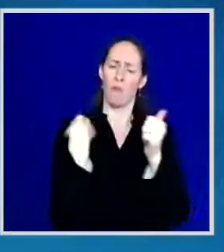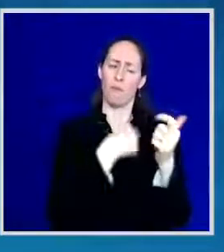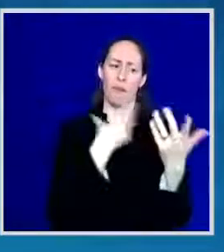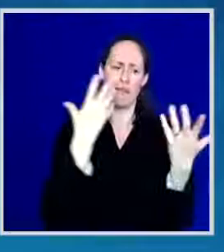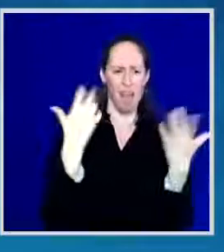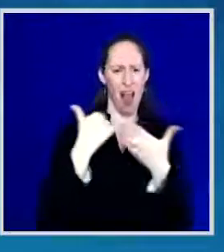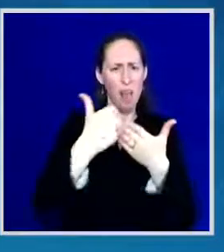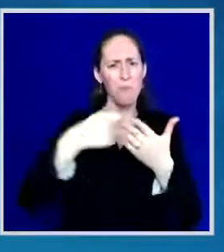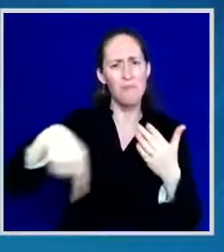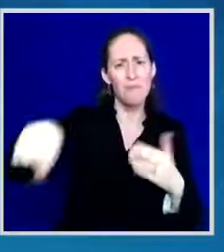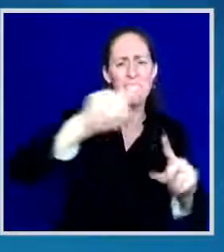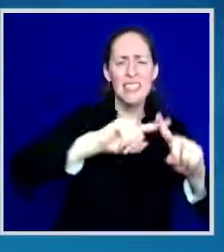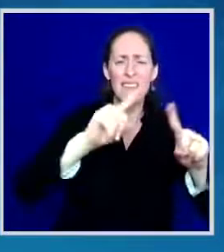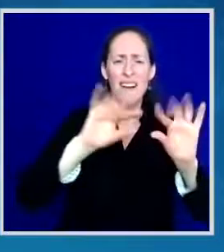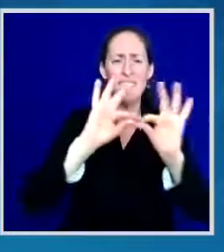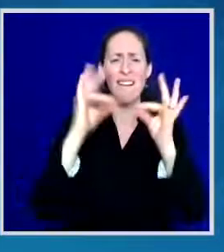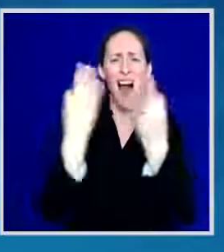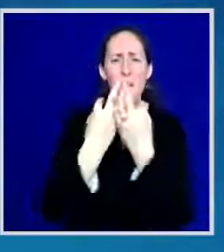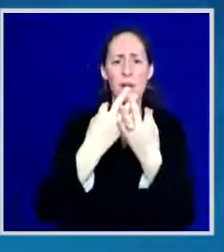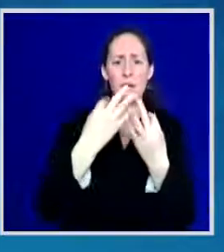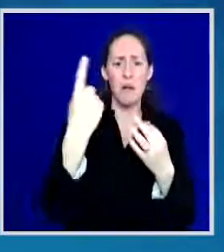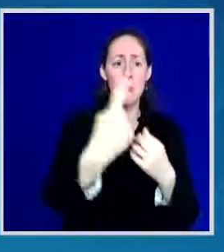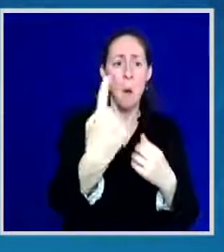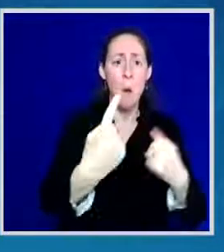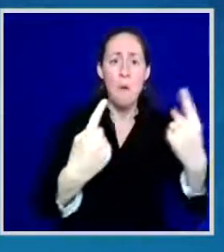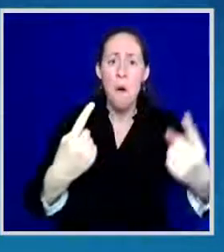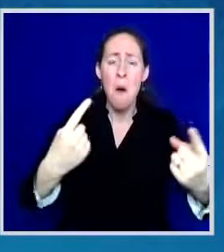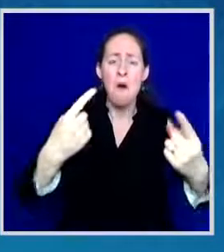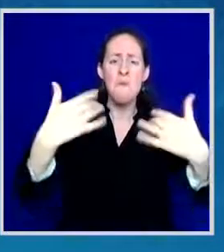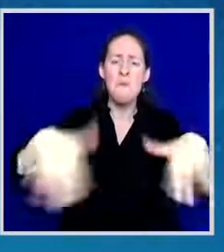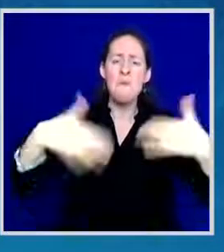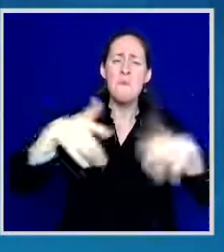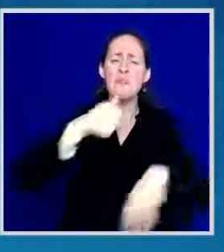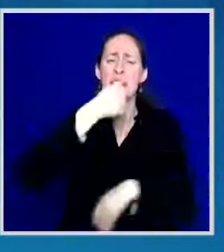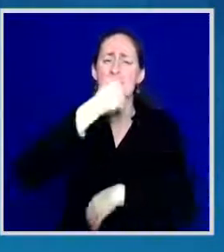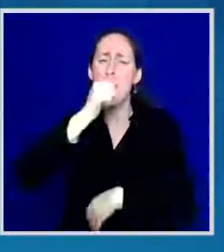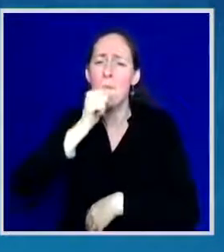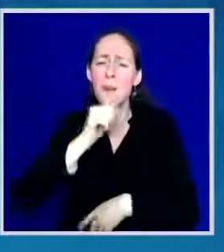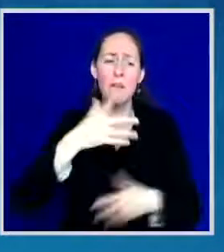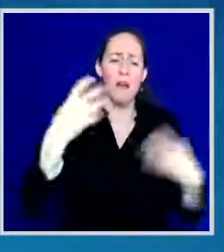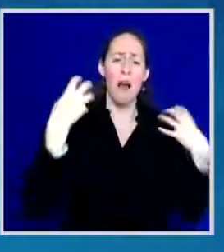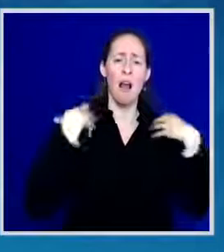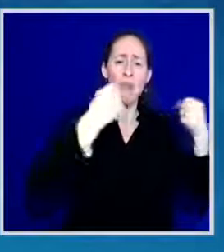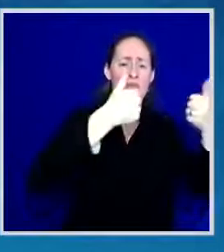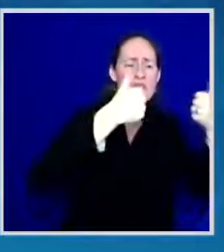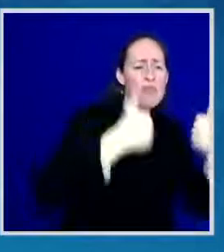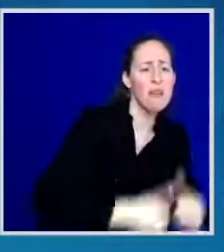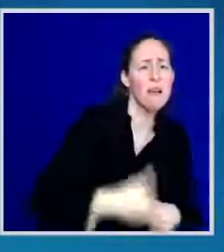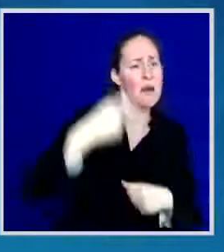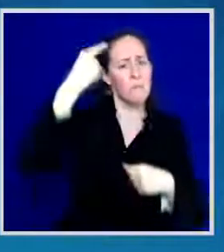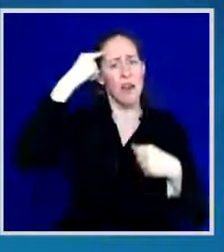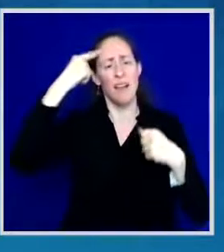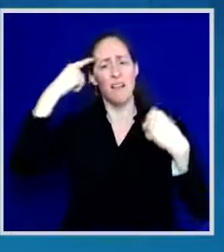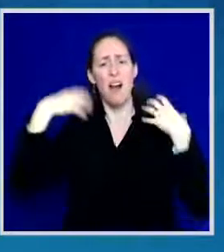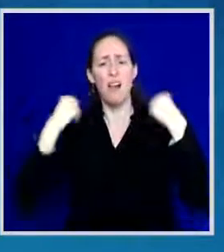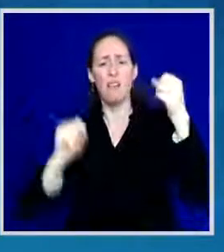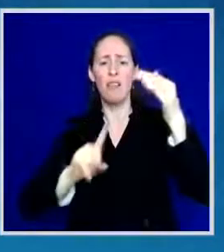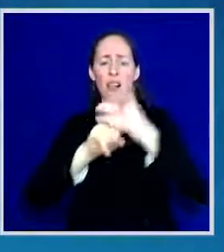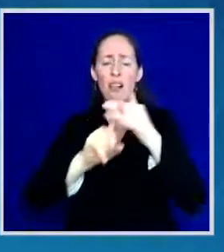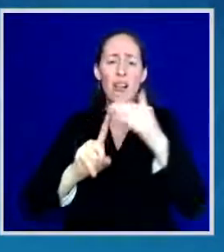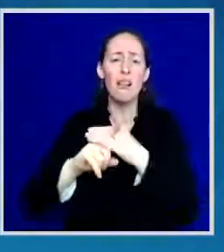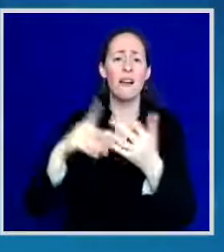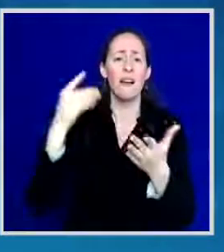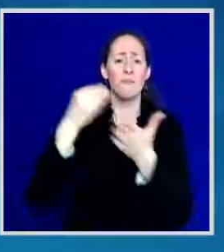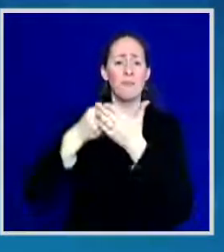taken a toll on families, on their physical health, their mental health, ability to pay the bills. And the